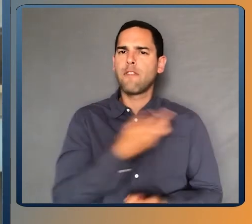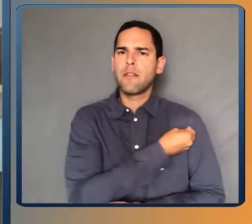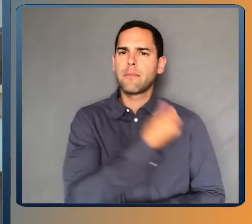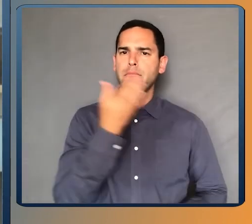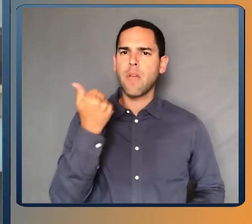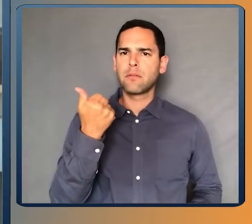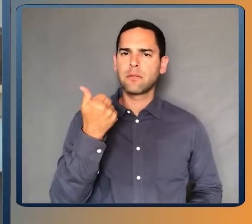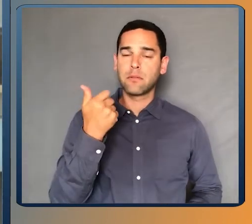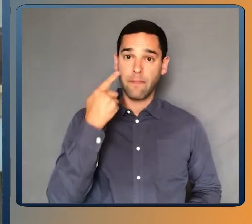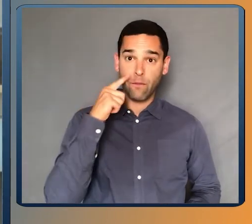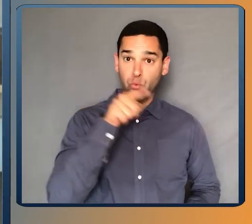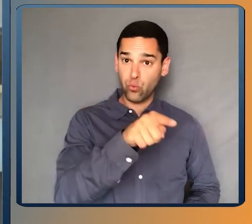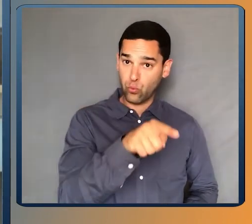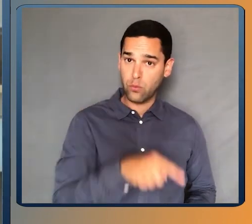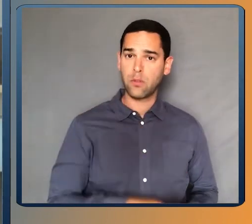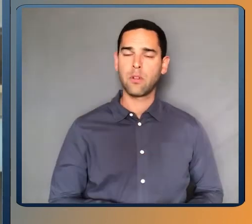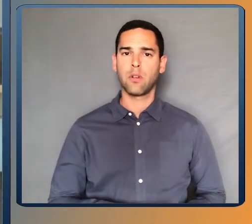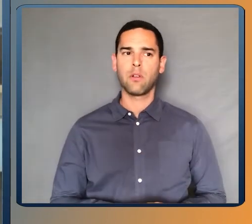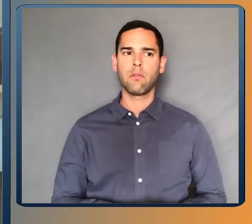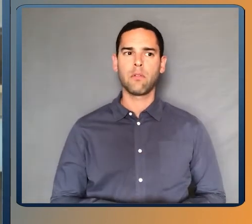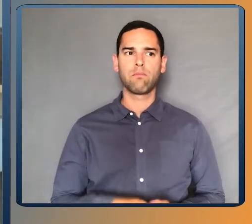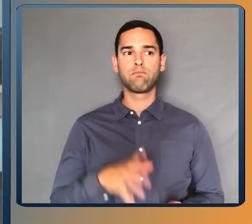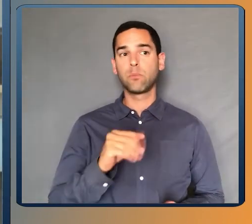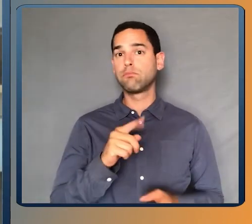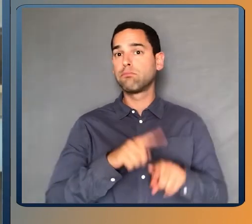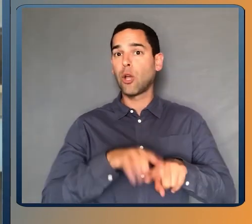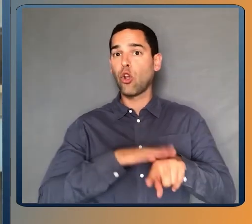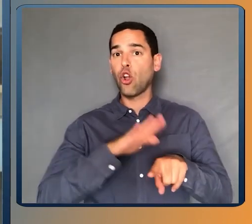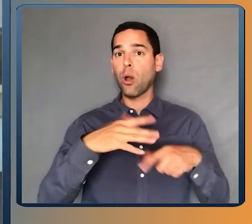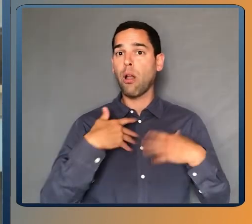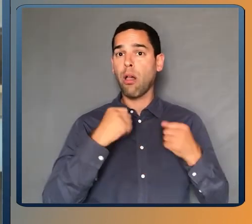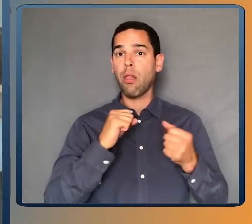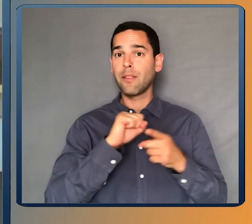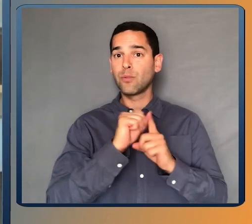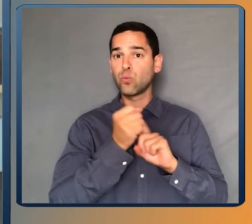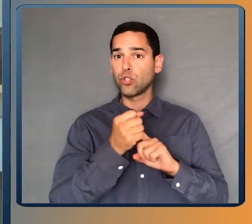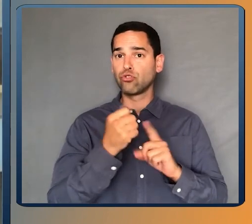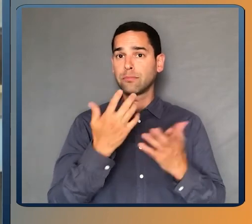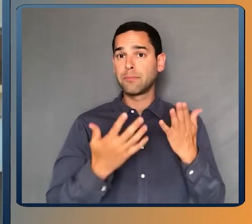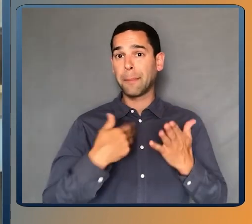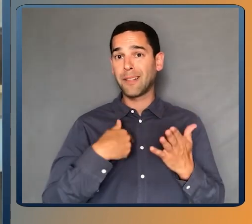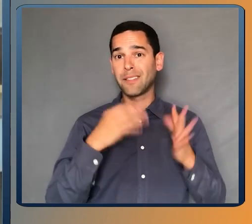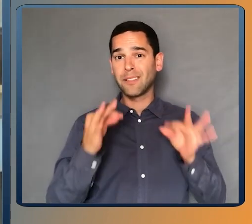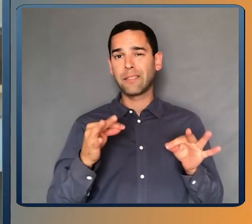best for you and if you have certain conditions whether you should have a vaccine at all.